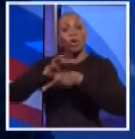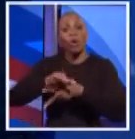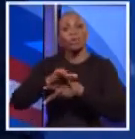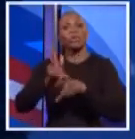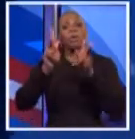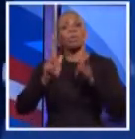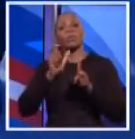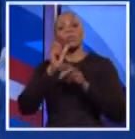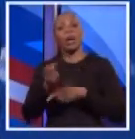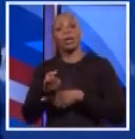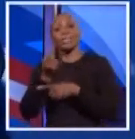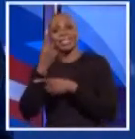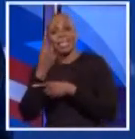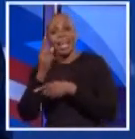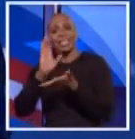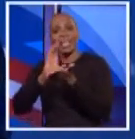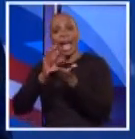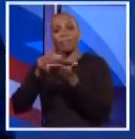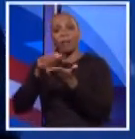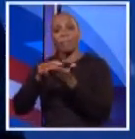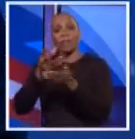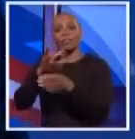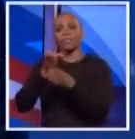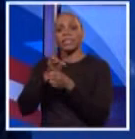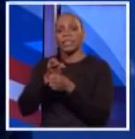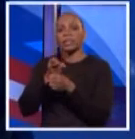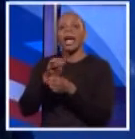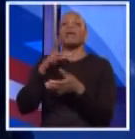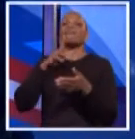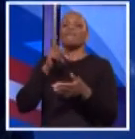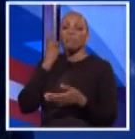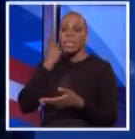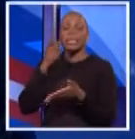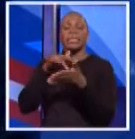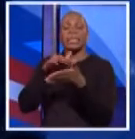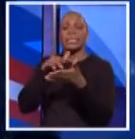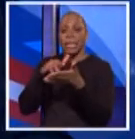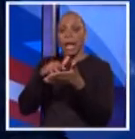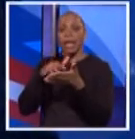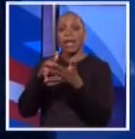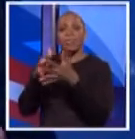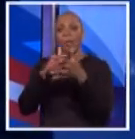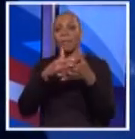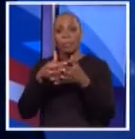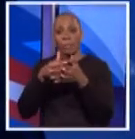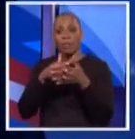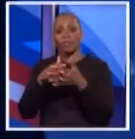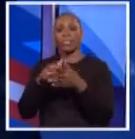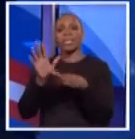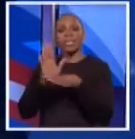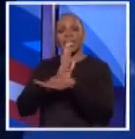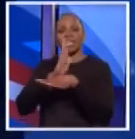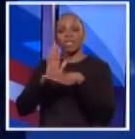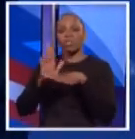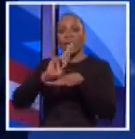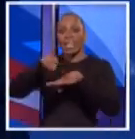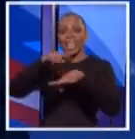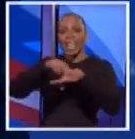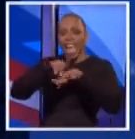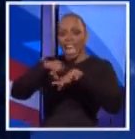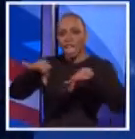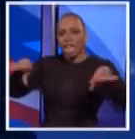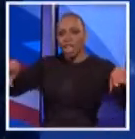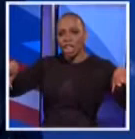save the $400, we'll get a better return. A study that just came out, the Maryland Public Policy Institute, found across the nation, there's an inverse